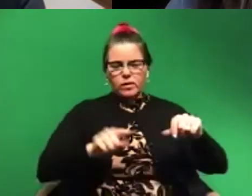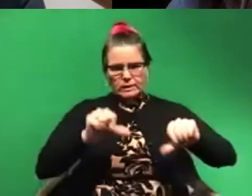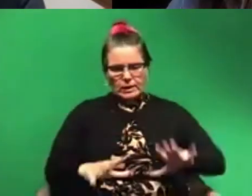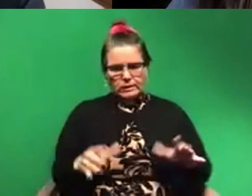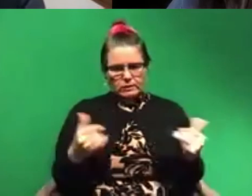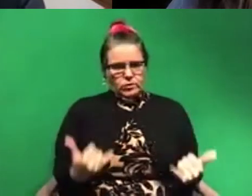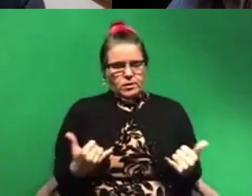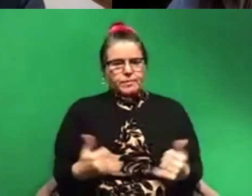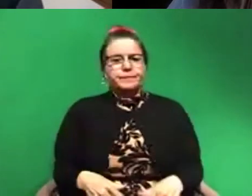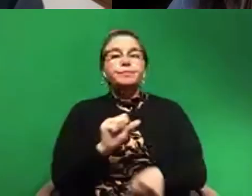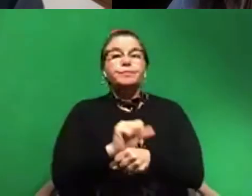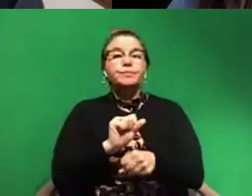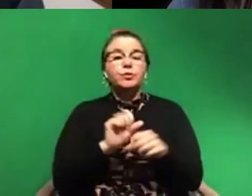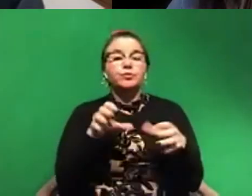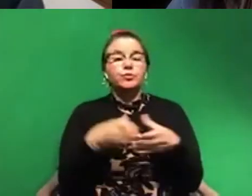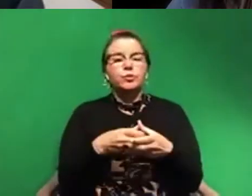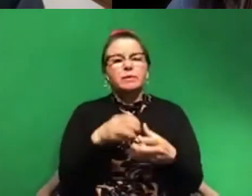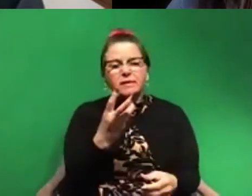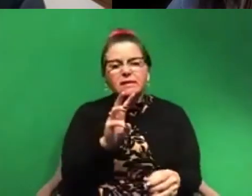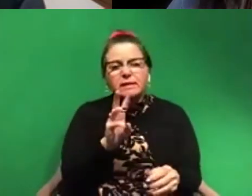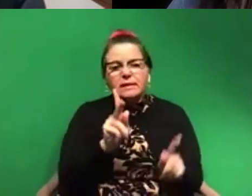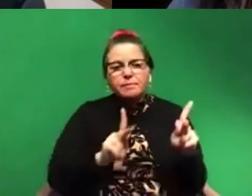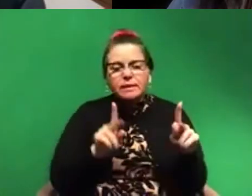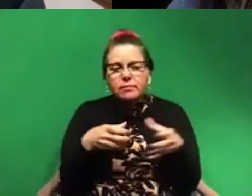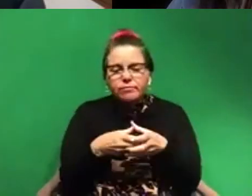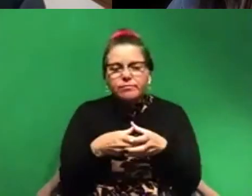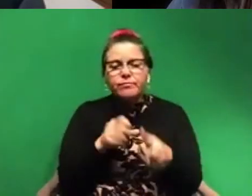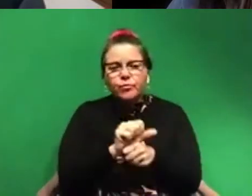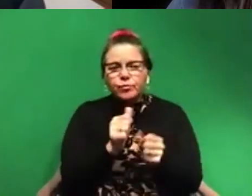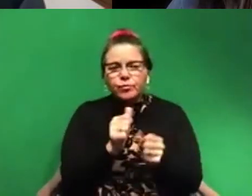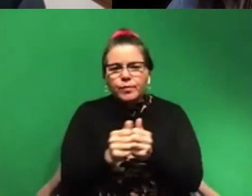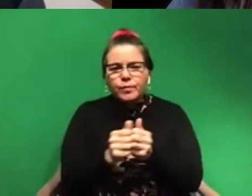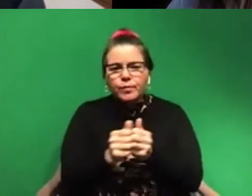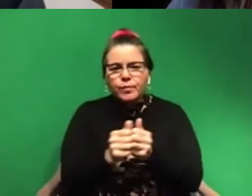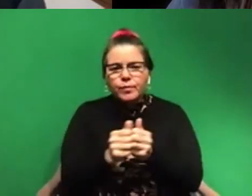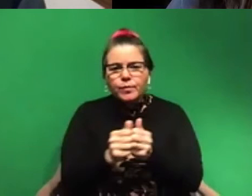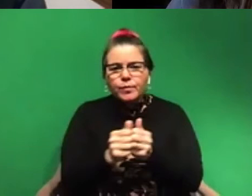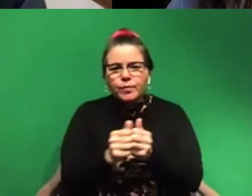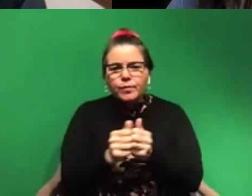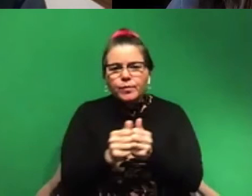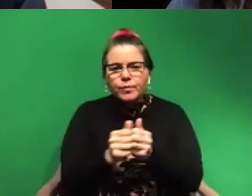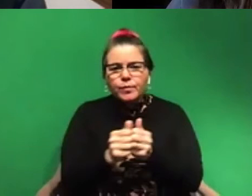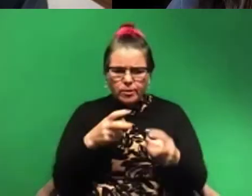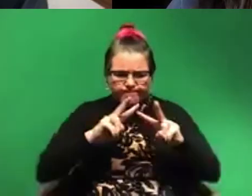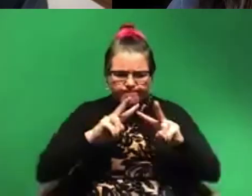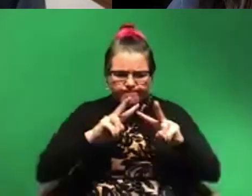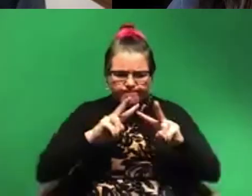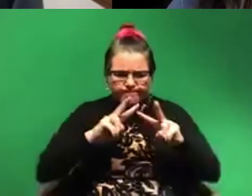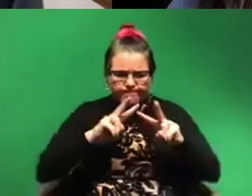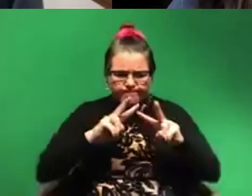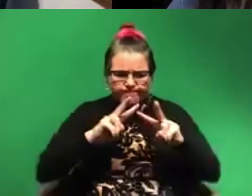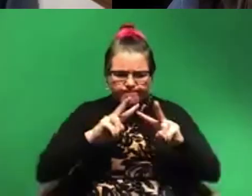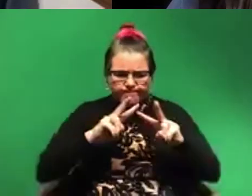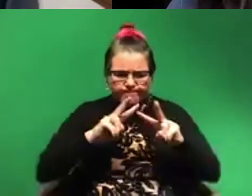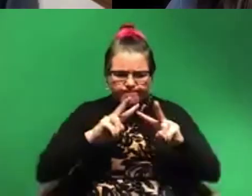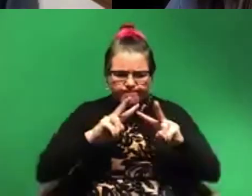people. And the problem that we've taken on is that, as we all know, the environment is